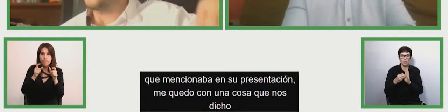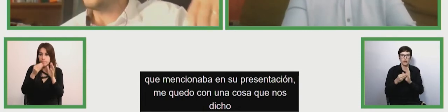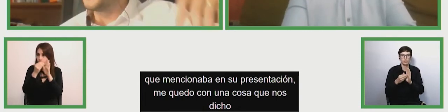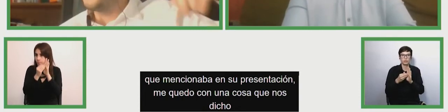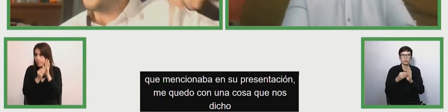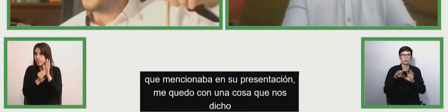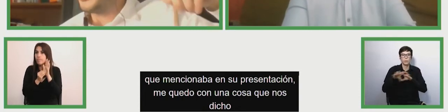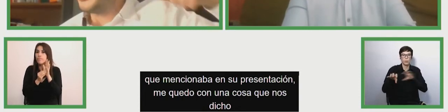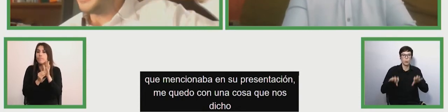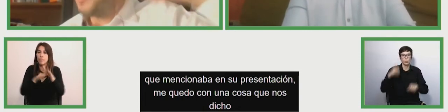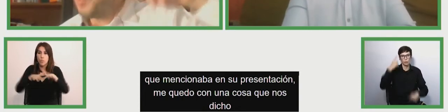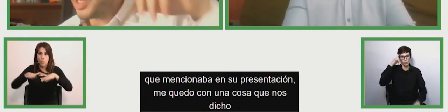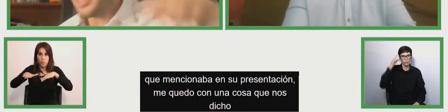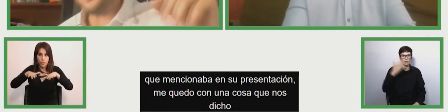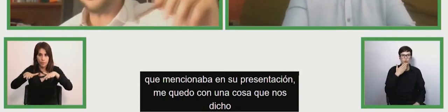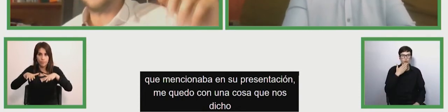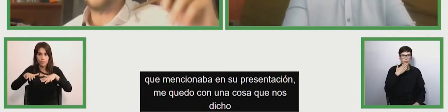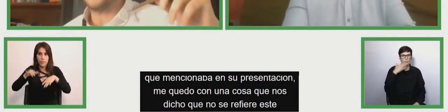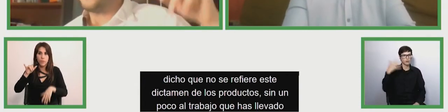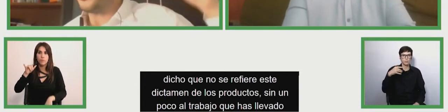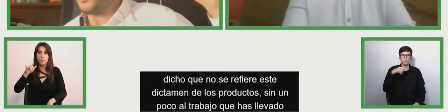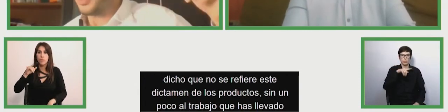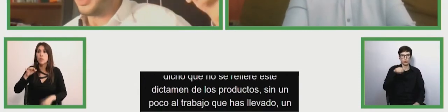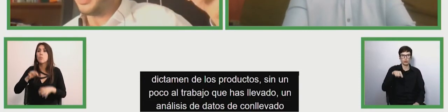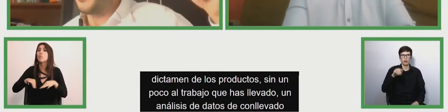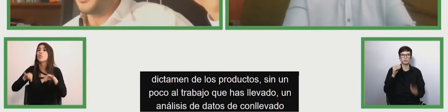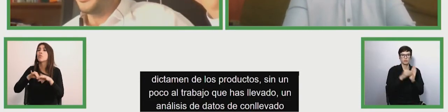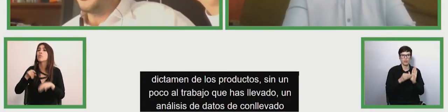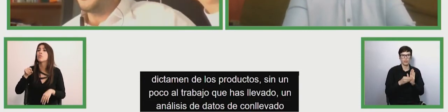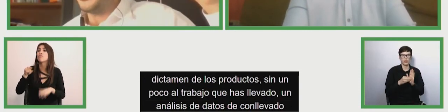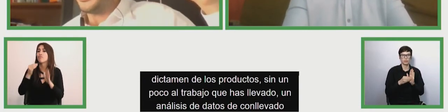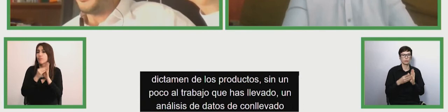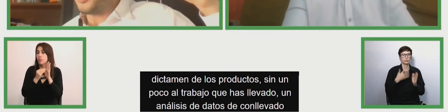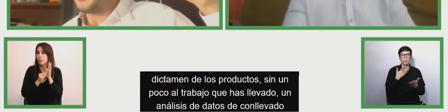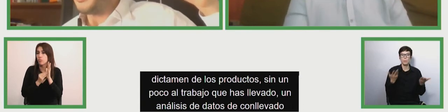that's you've done prior to arrival of the process and the importance of this data